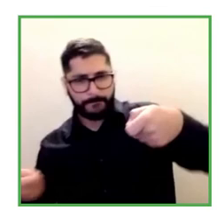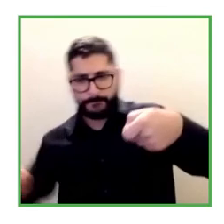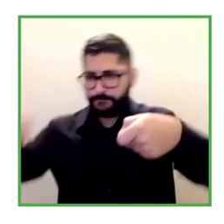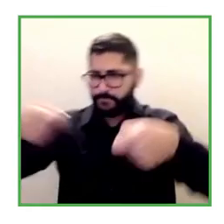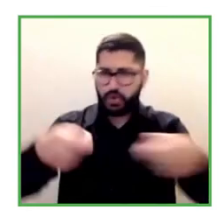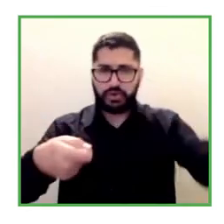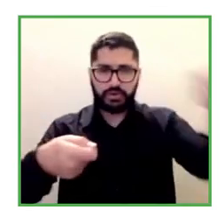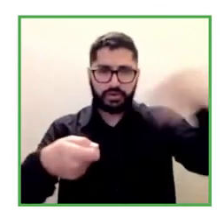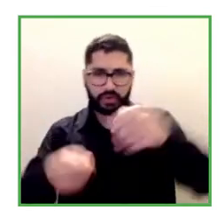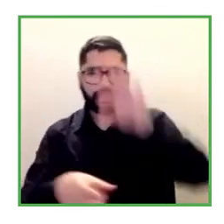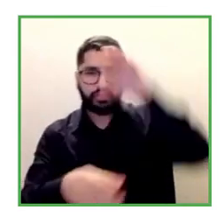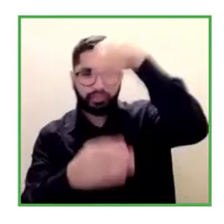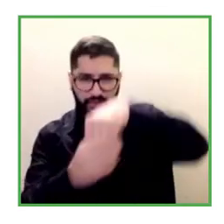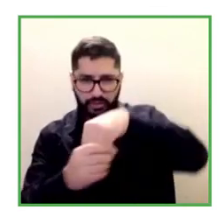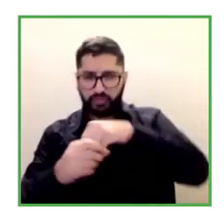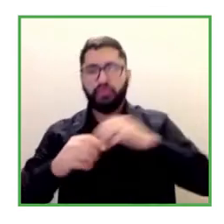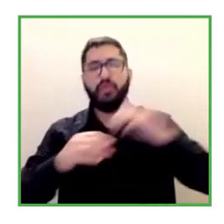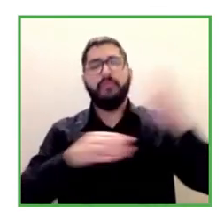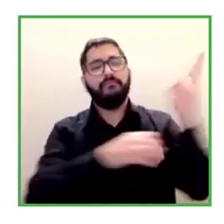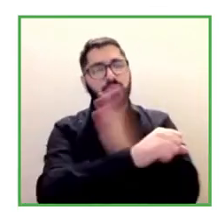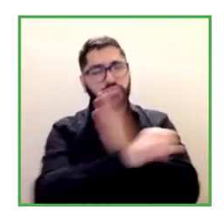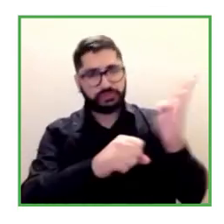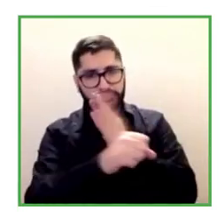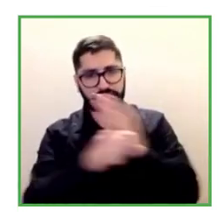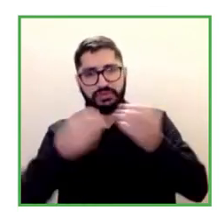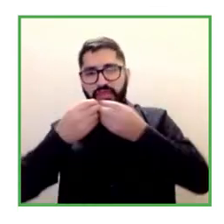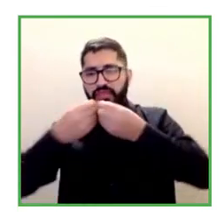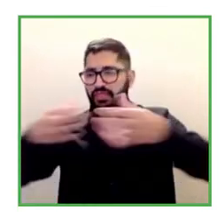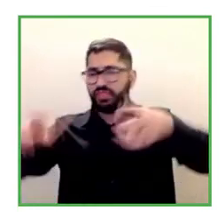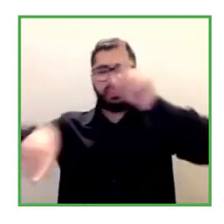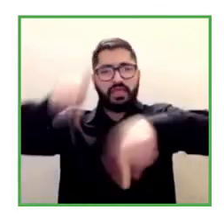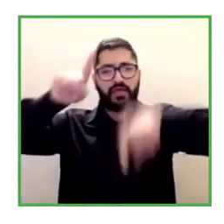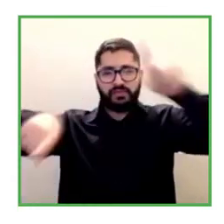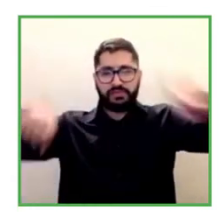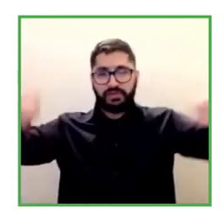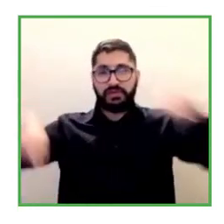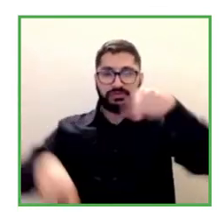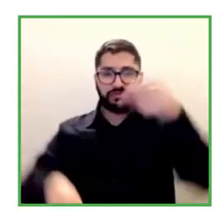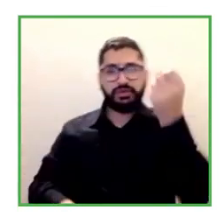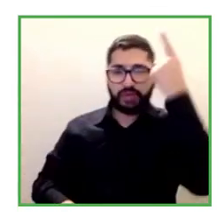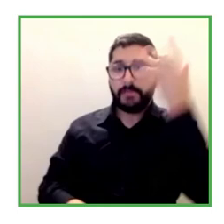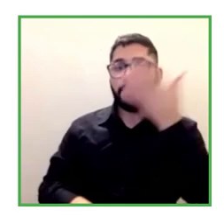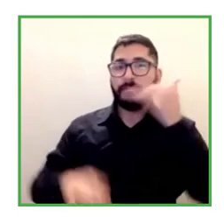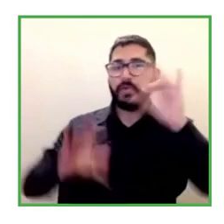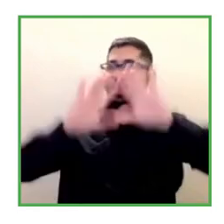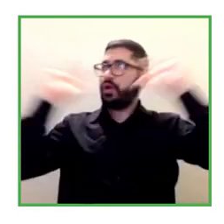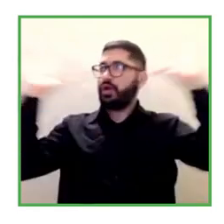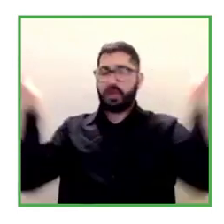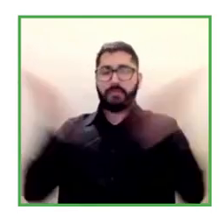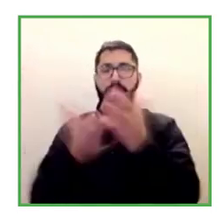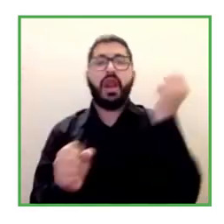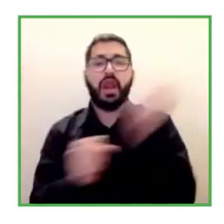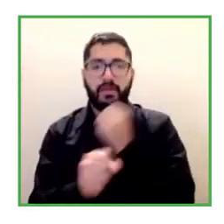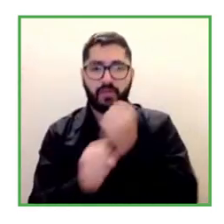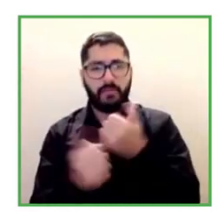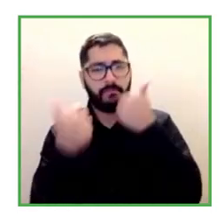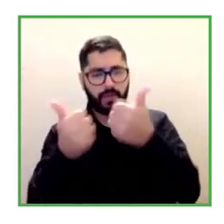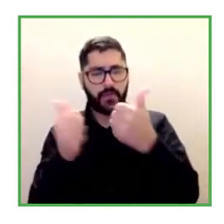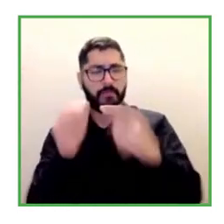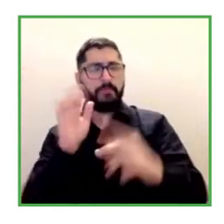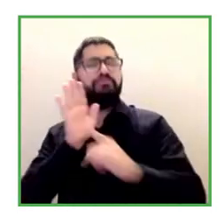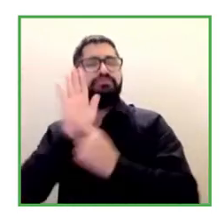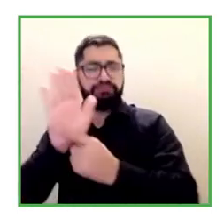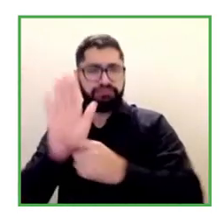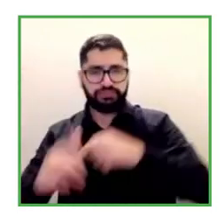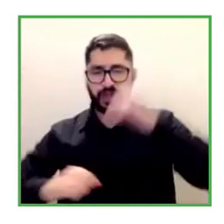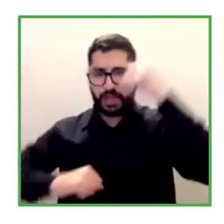contribute within the companies in diverse companies we can say that they have a better work climate